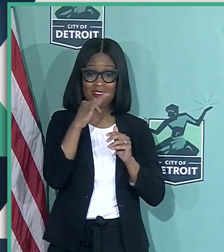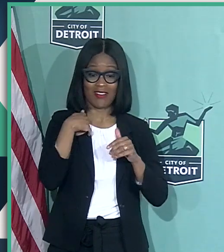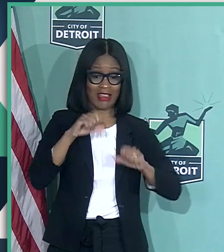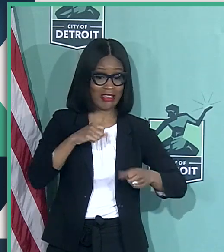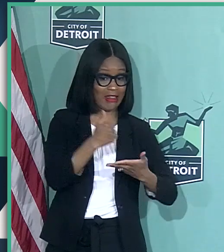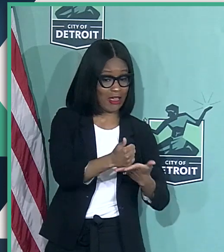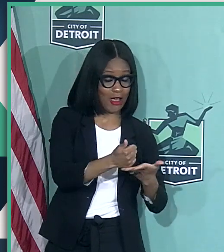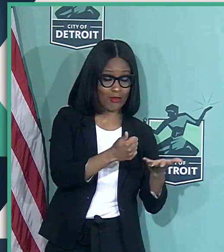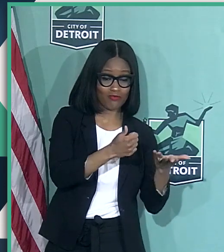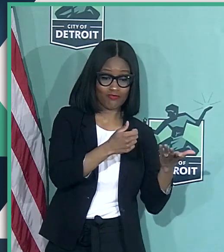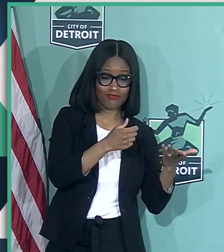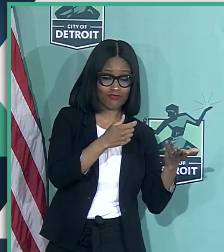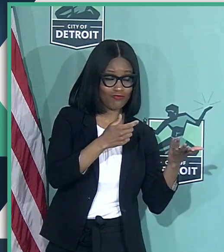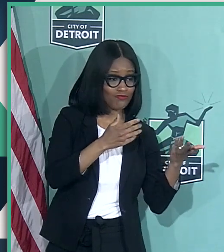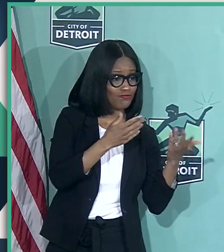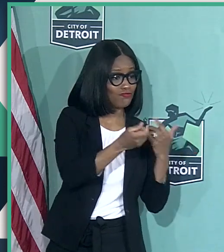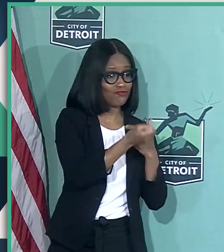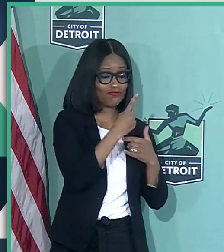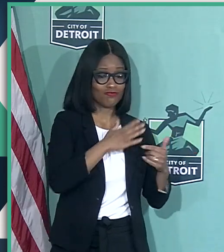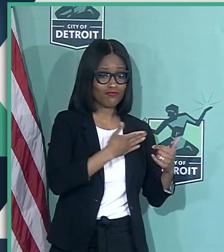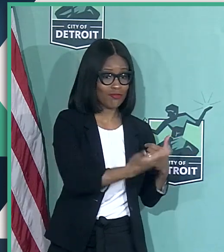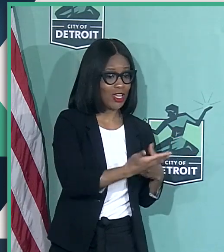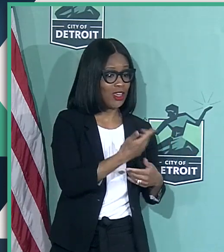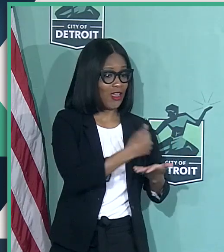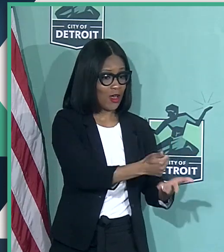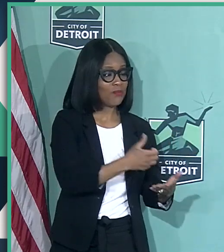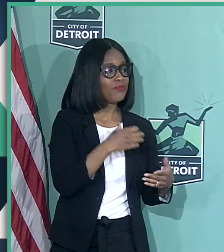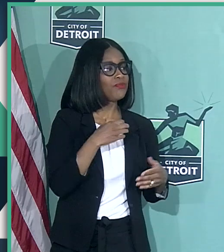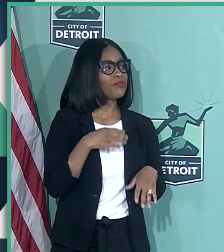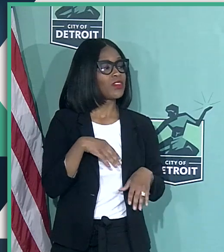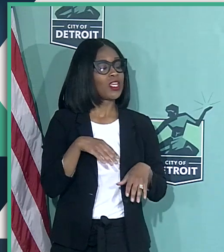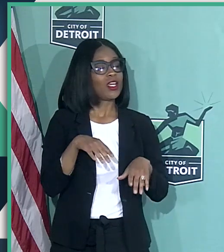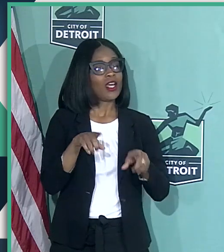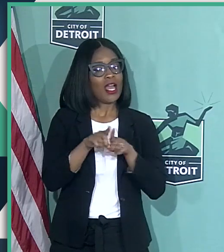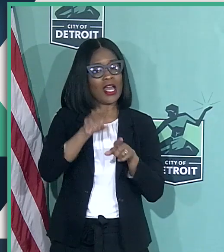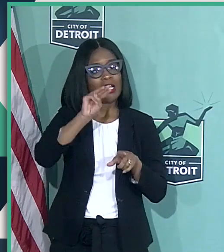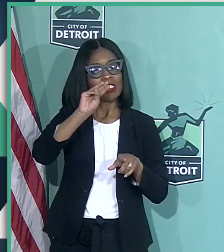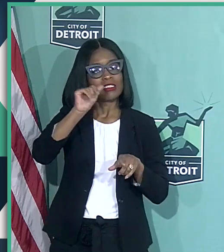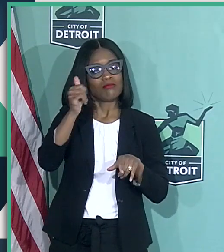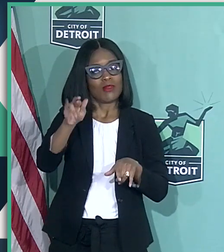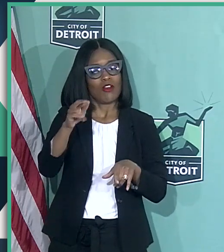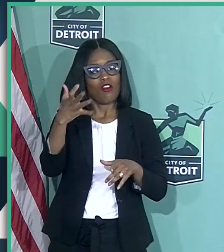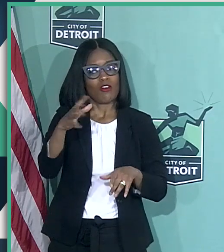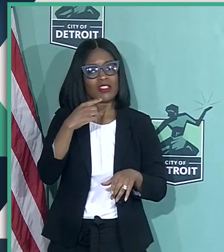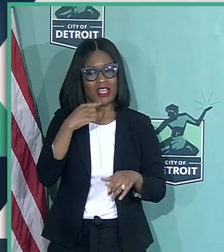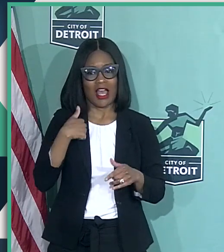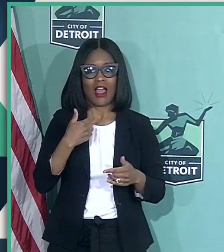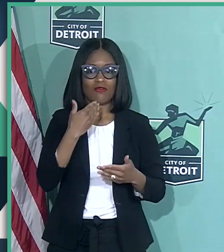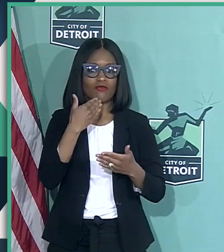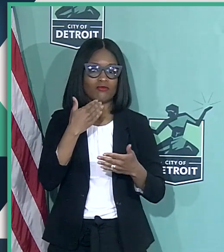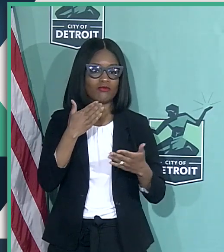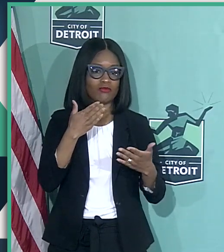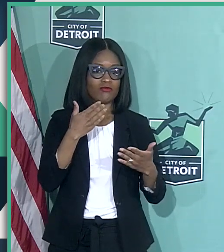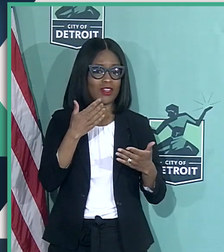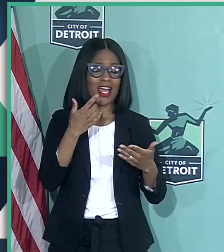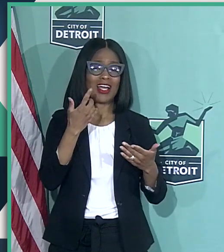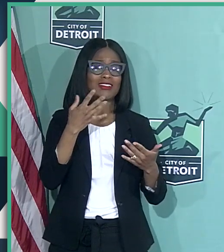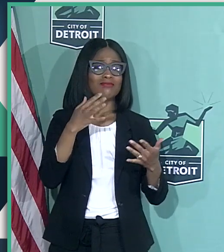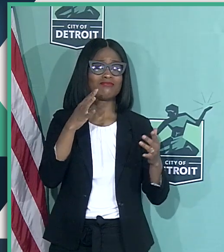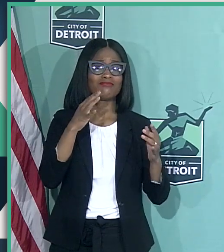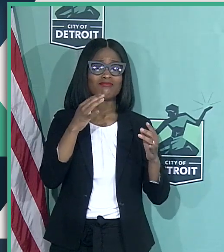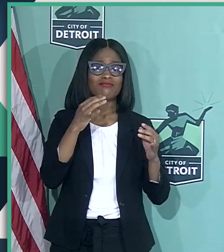Absolutely. But, you know, as the mayor indicated, you know, I have the good fortune of talking to police chiefs around the country,